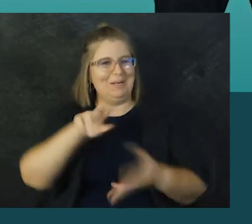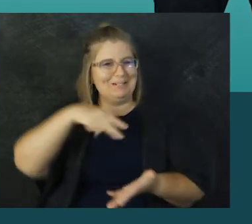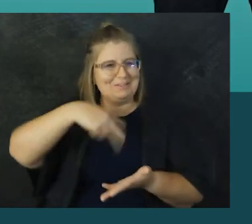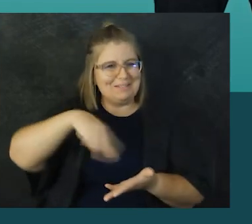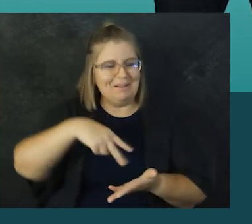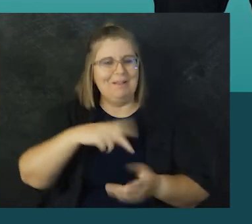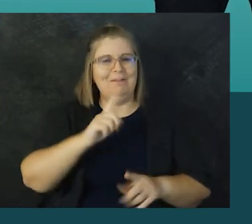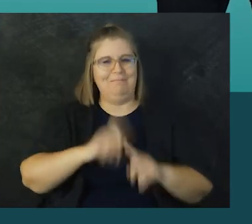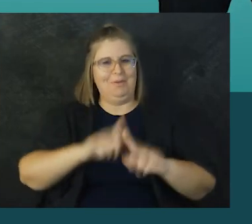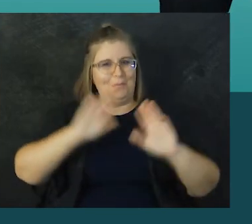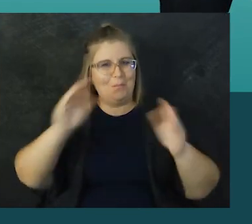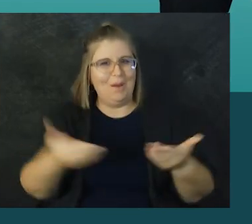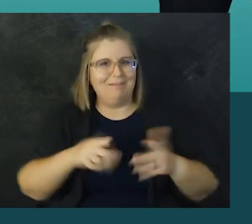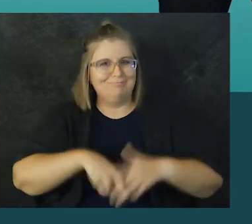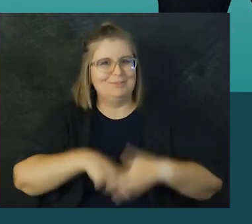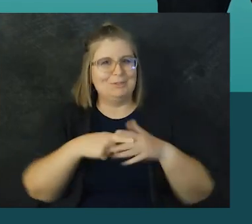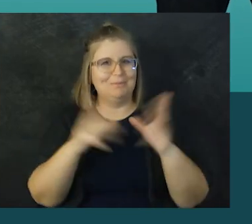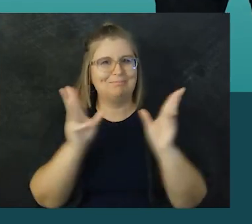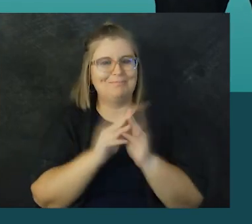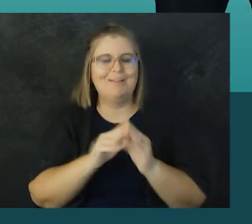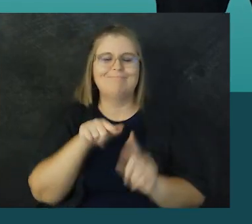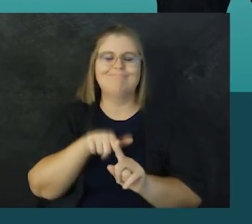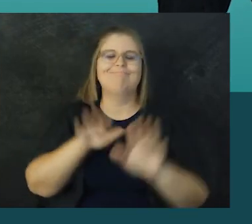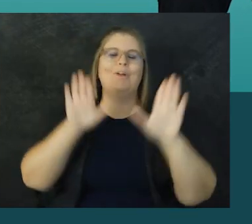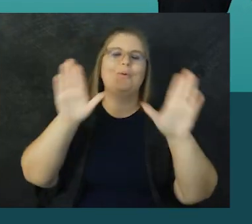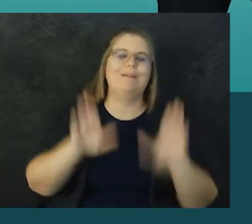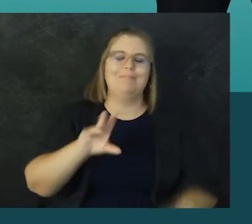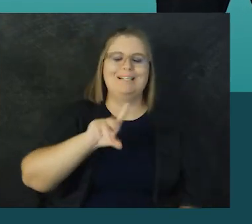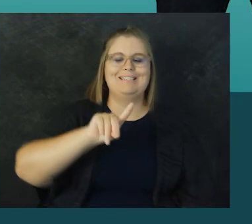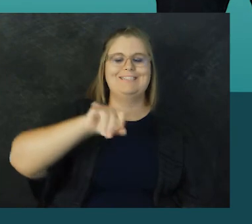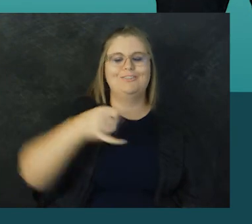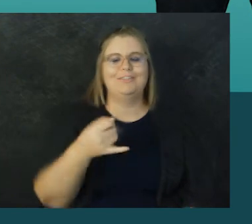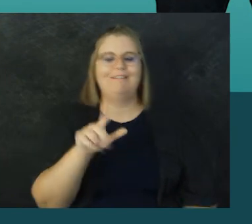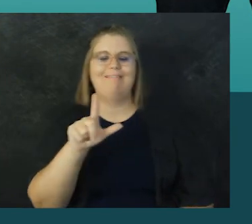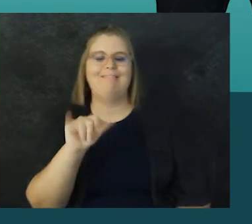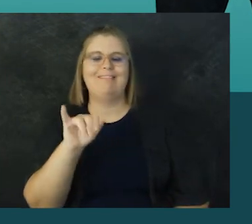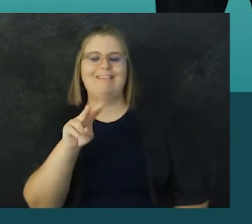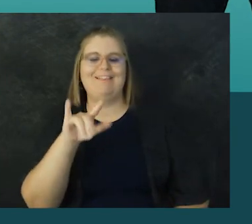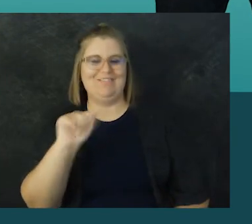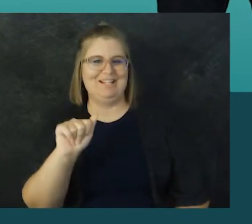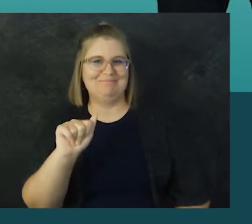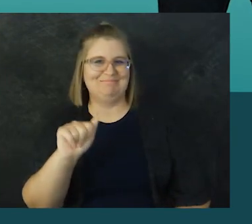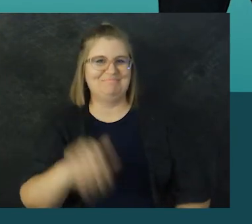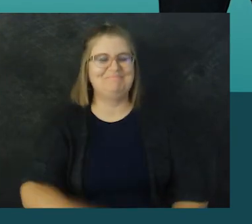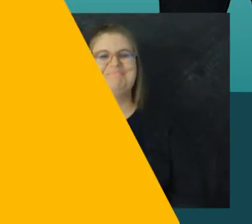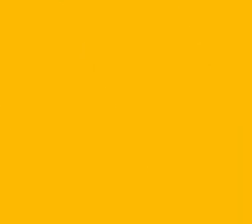to stretch and help us welcome to the virtual stage, the incredible DJ Livia.